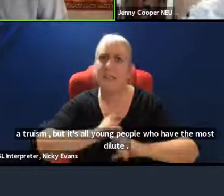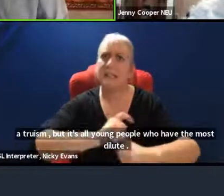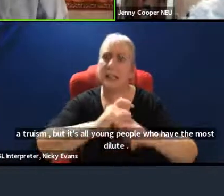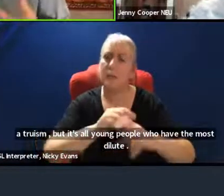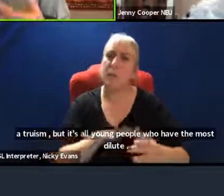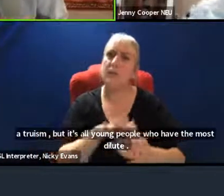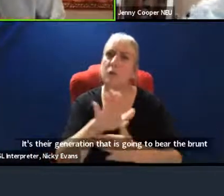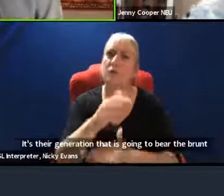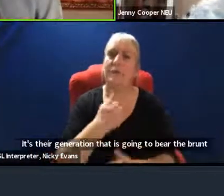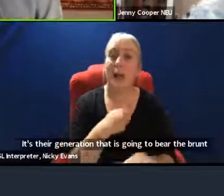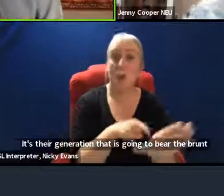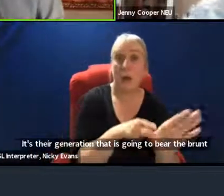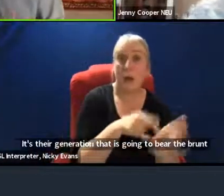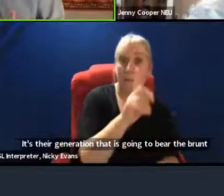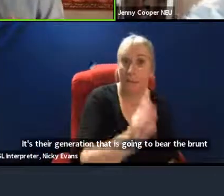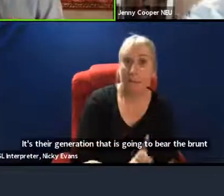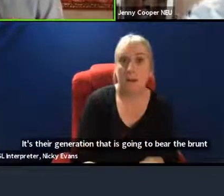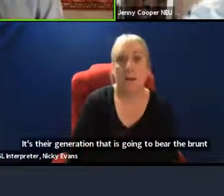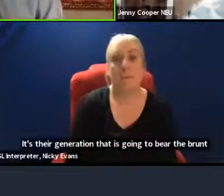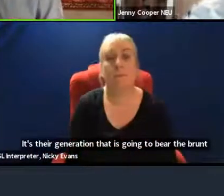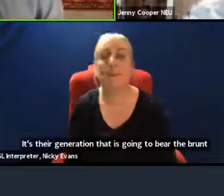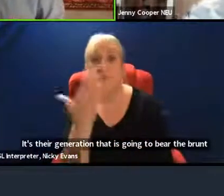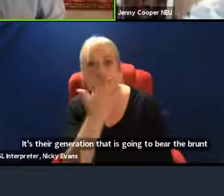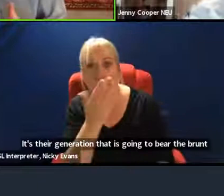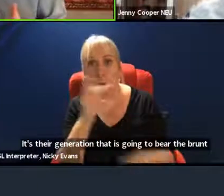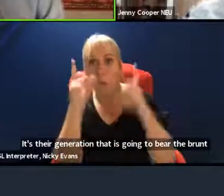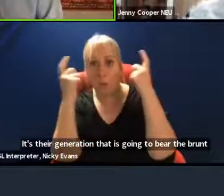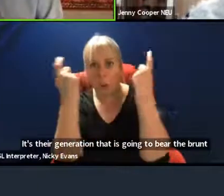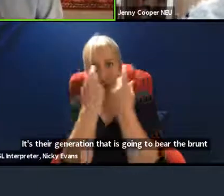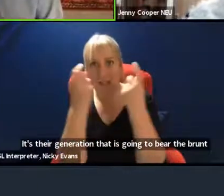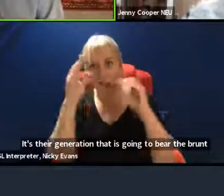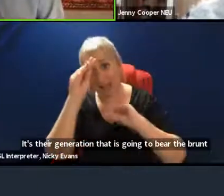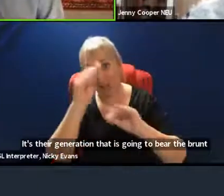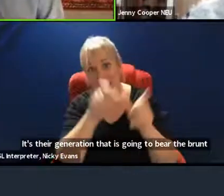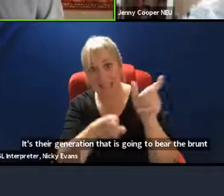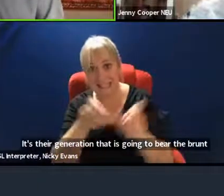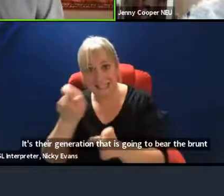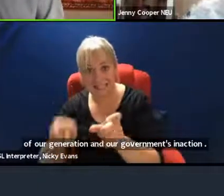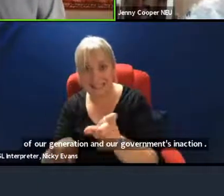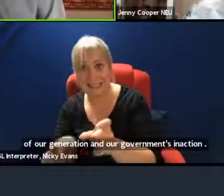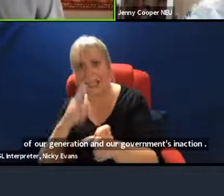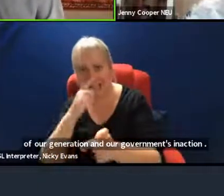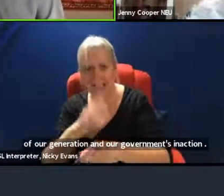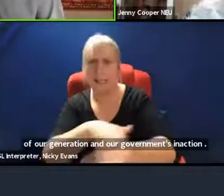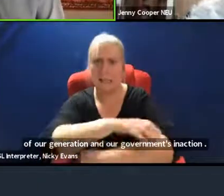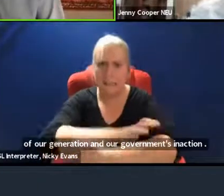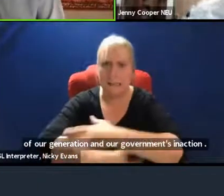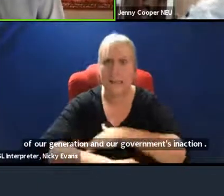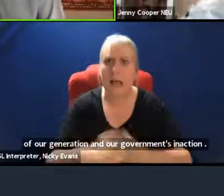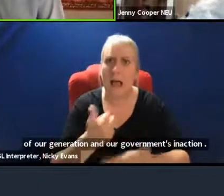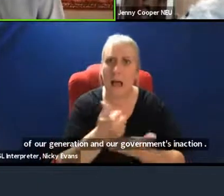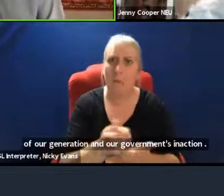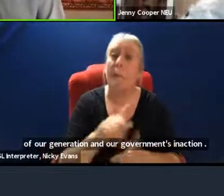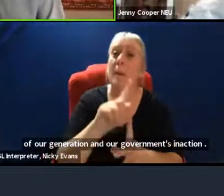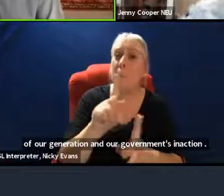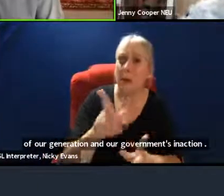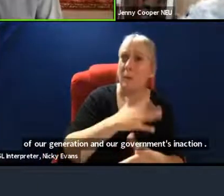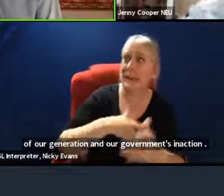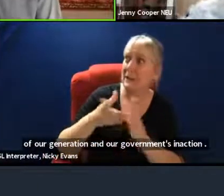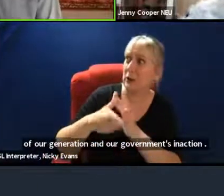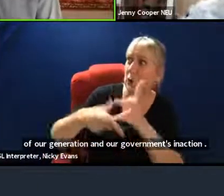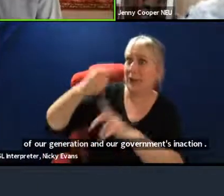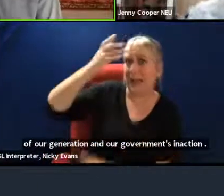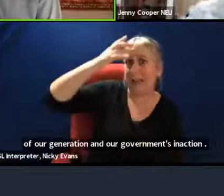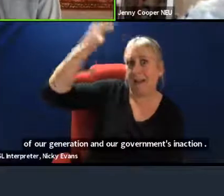School and college educators can play a huge part, but the UK government needs to act and give us the space. It